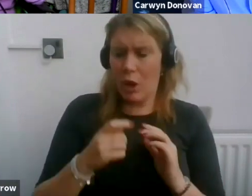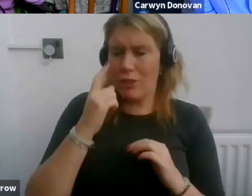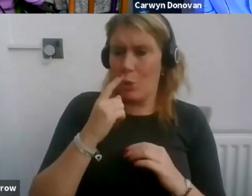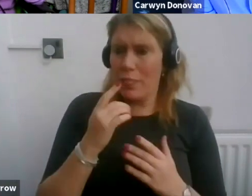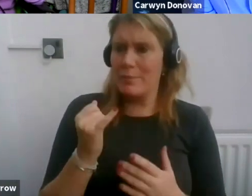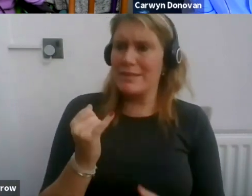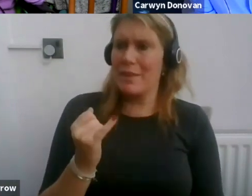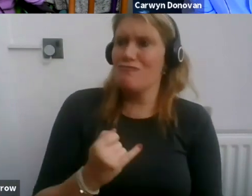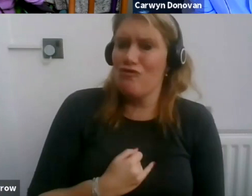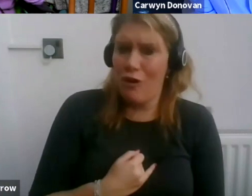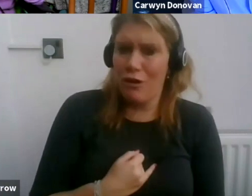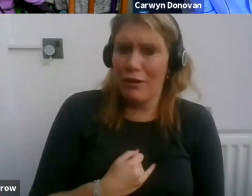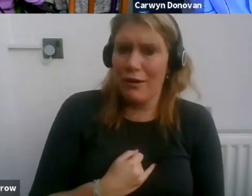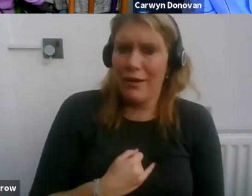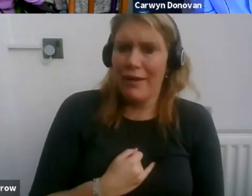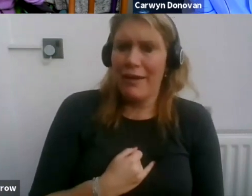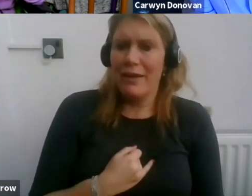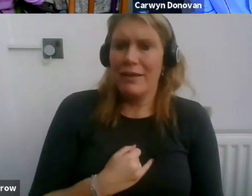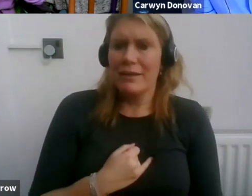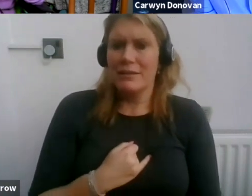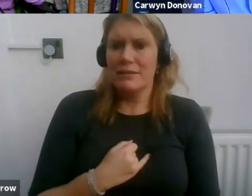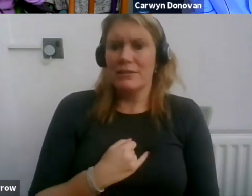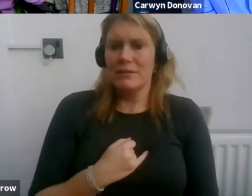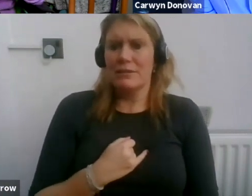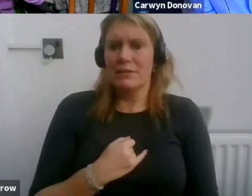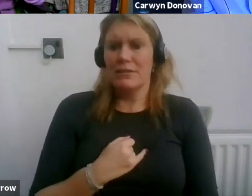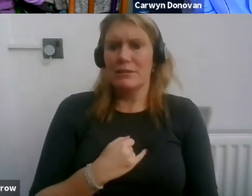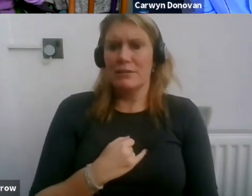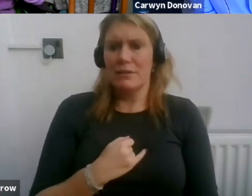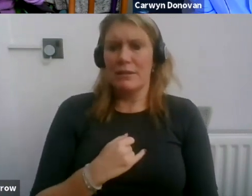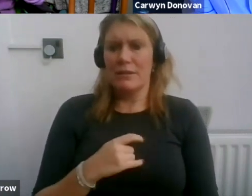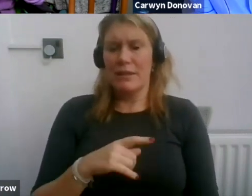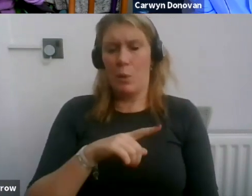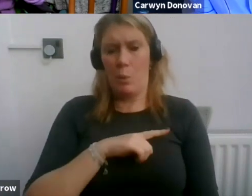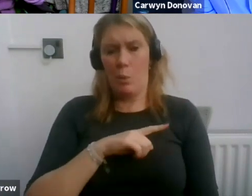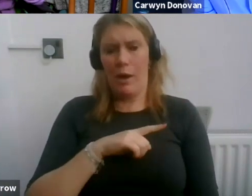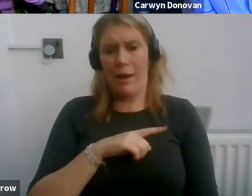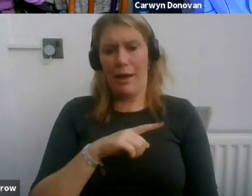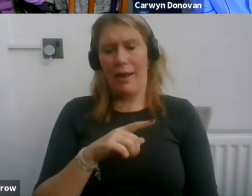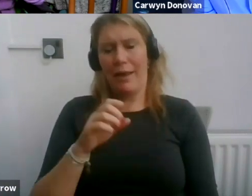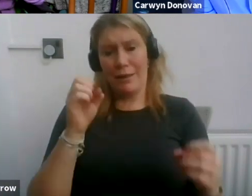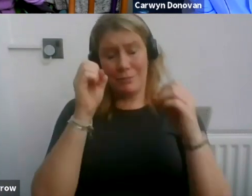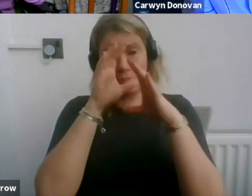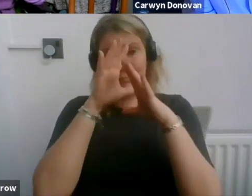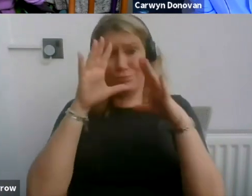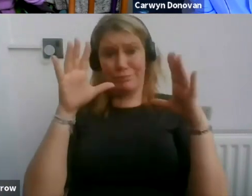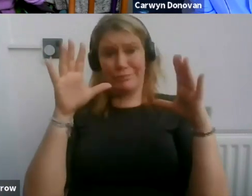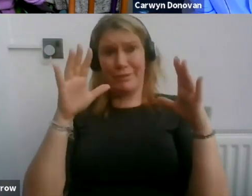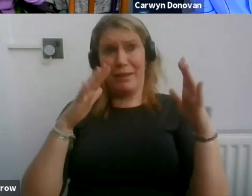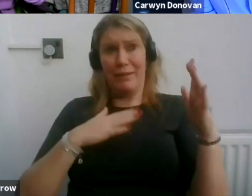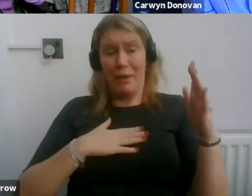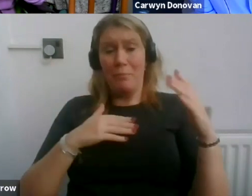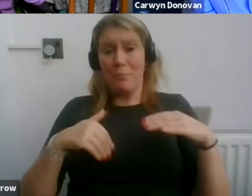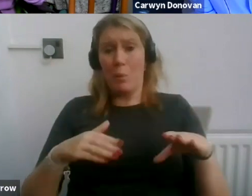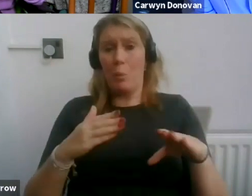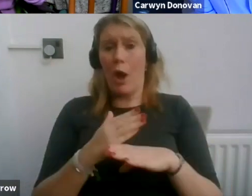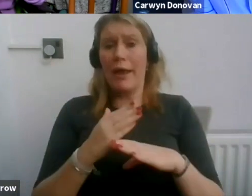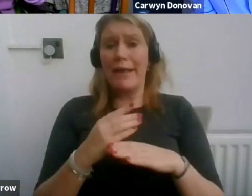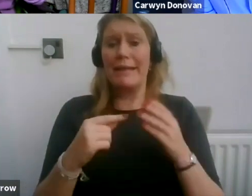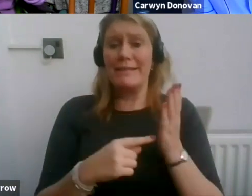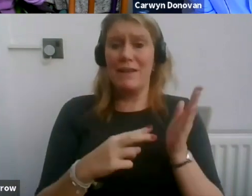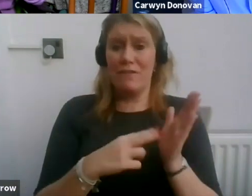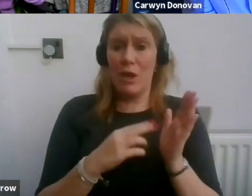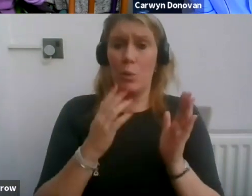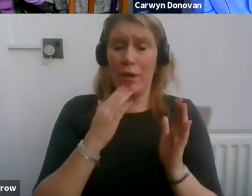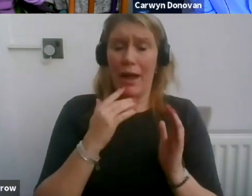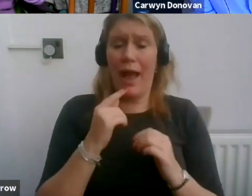it was just such a revelation and then she said, you know, because I'd been working at that point in TV, yeah, I mean I was working in TV when I had the